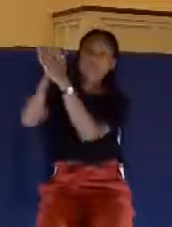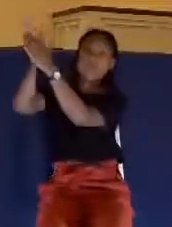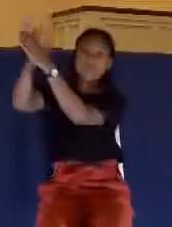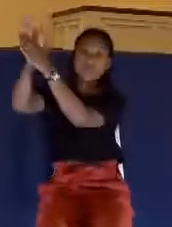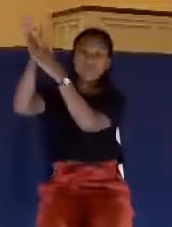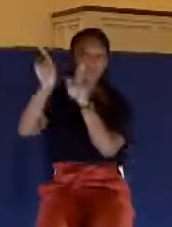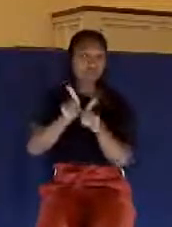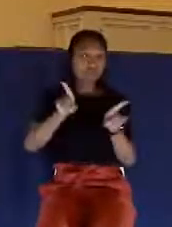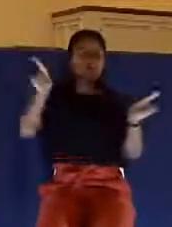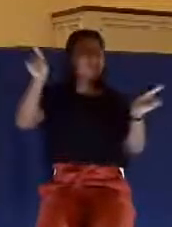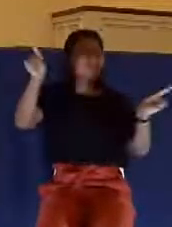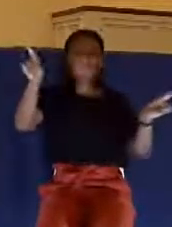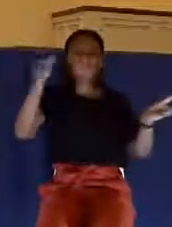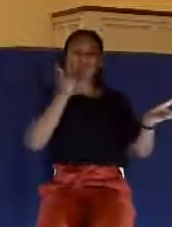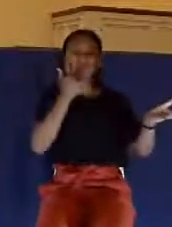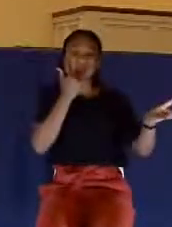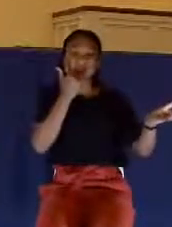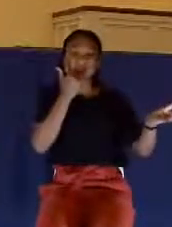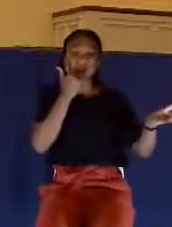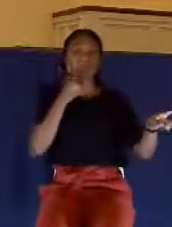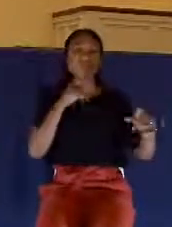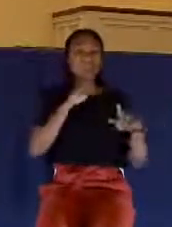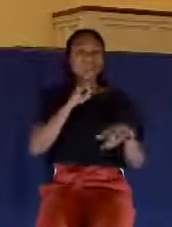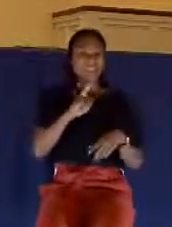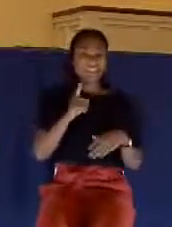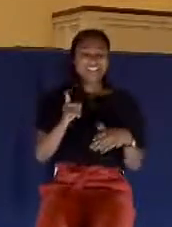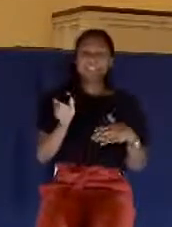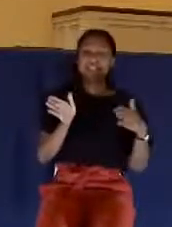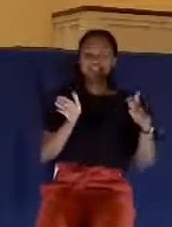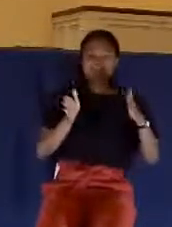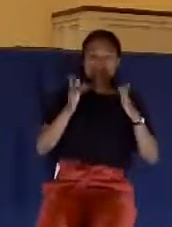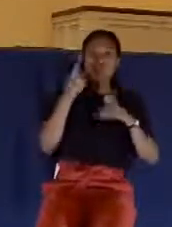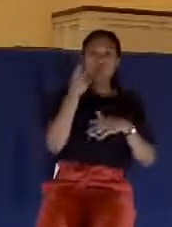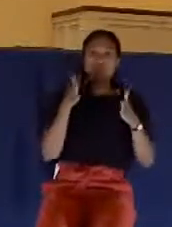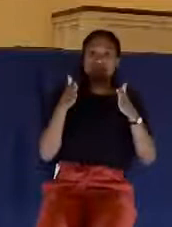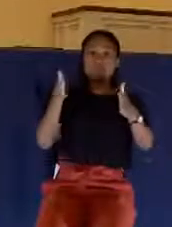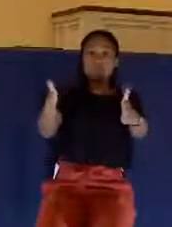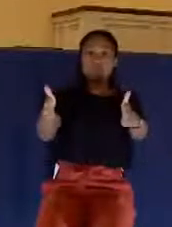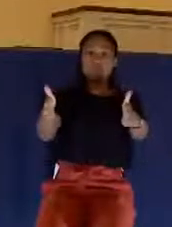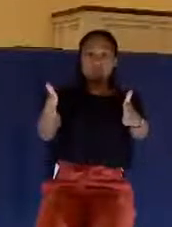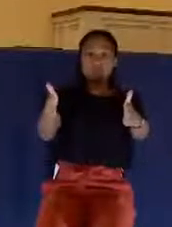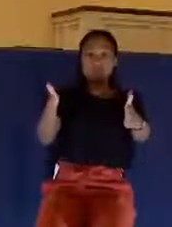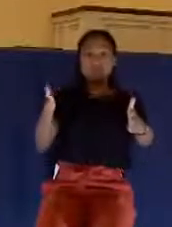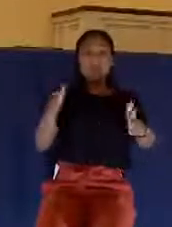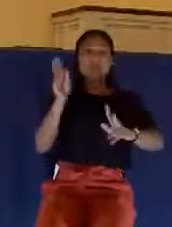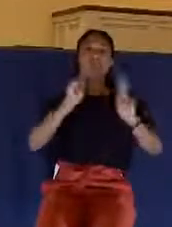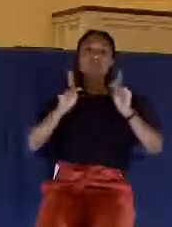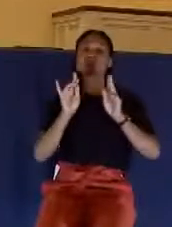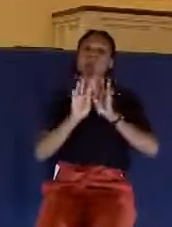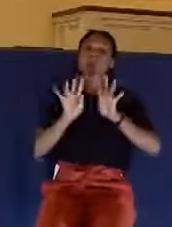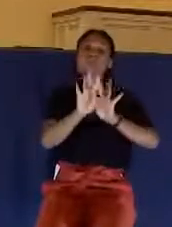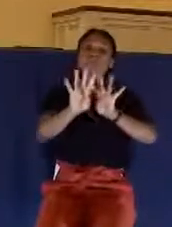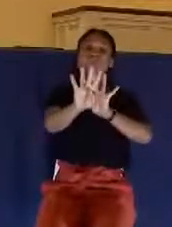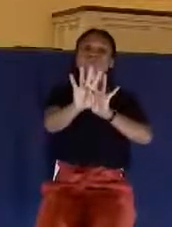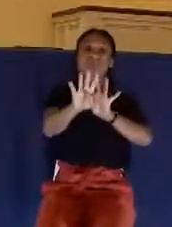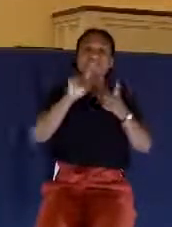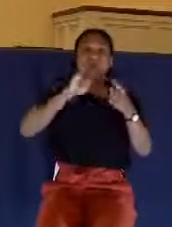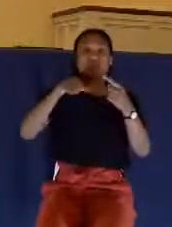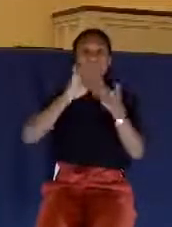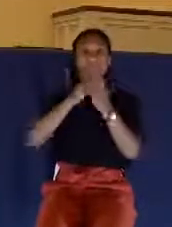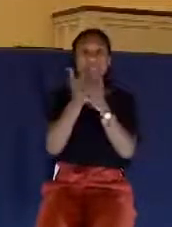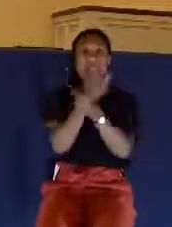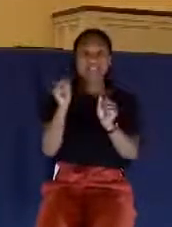everyone's on it. But when a person repents, they make a 180-degree turn and now they're going one way on a